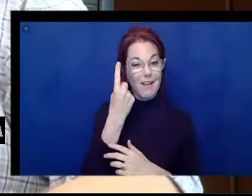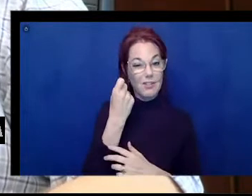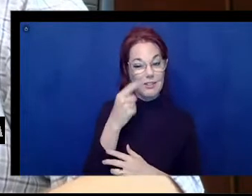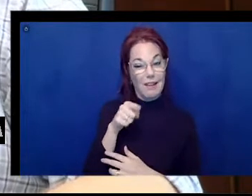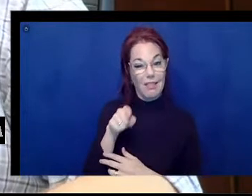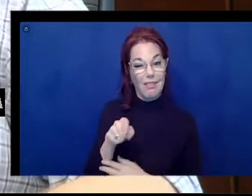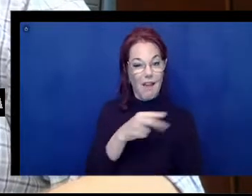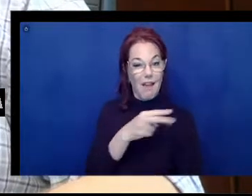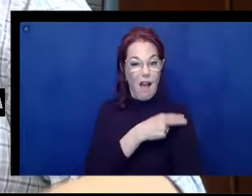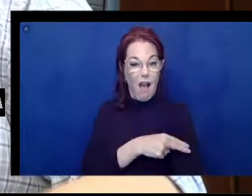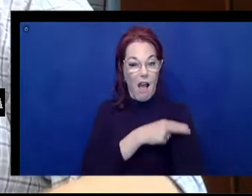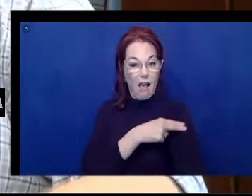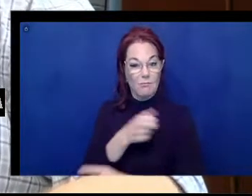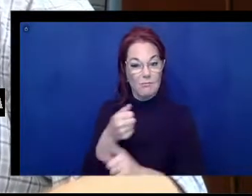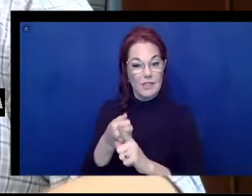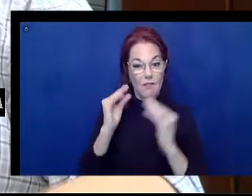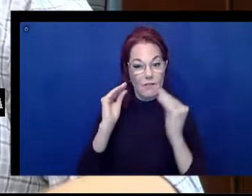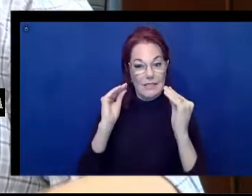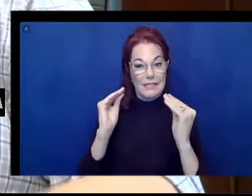VA doctors,